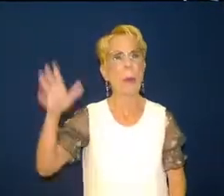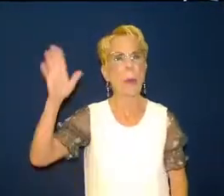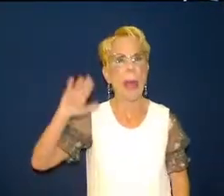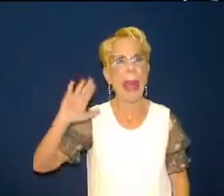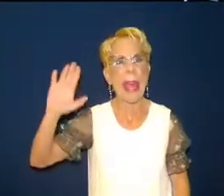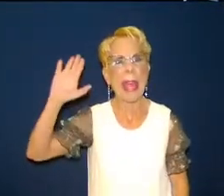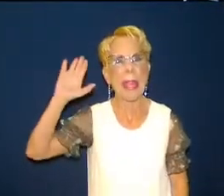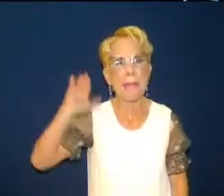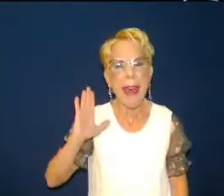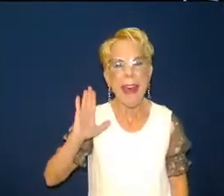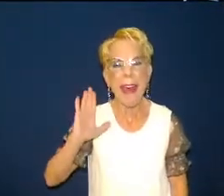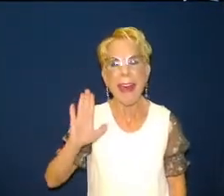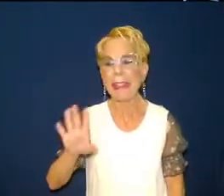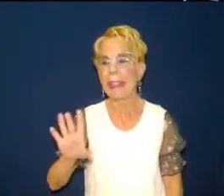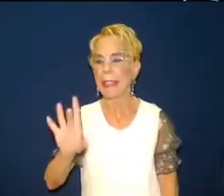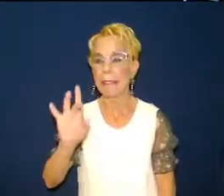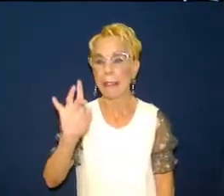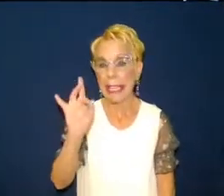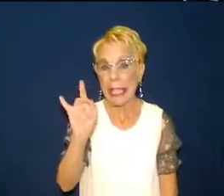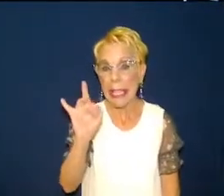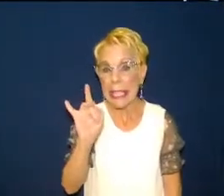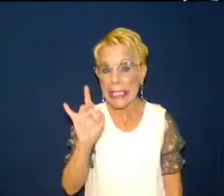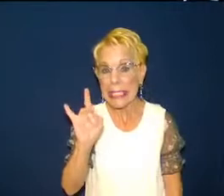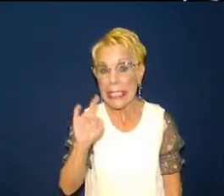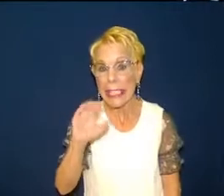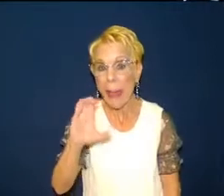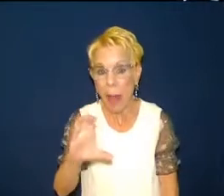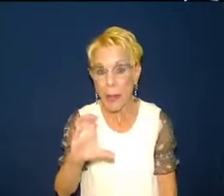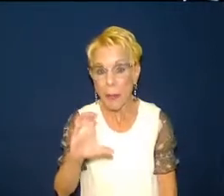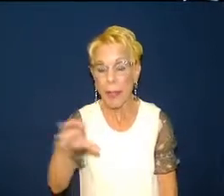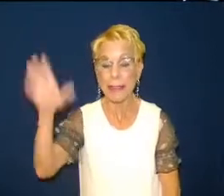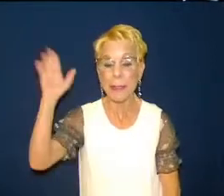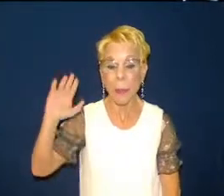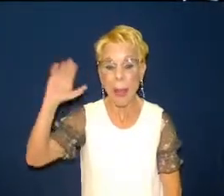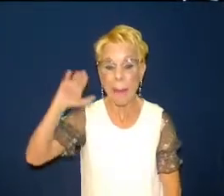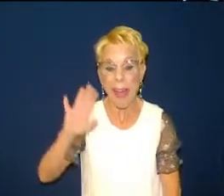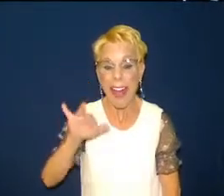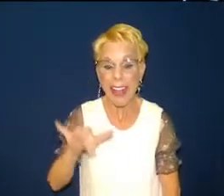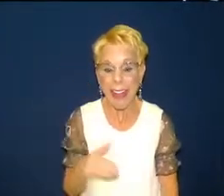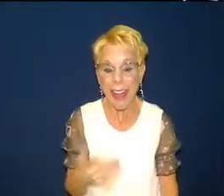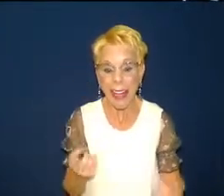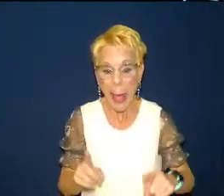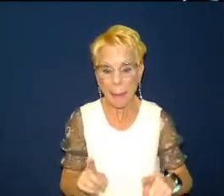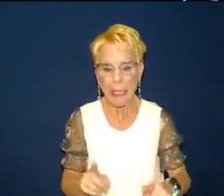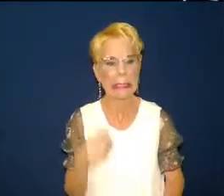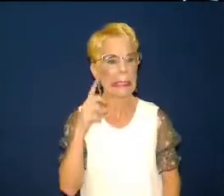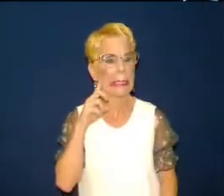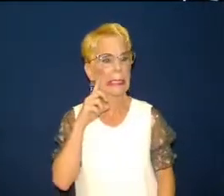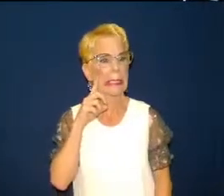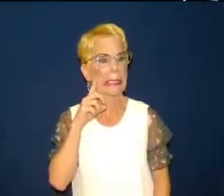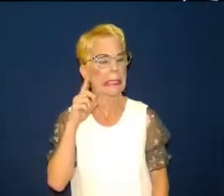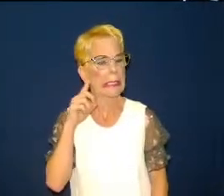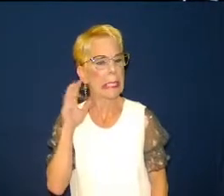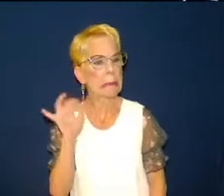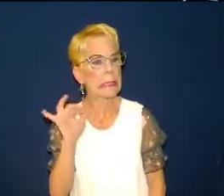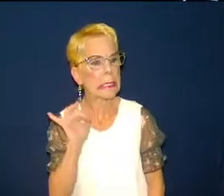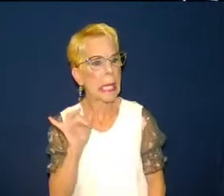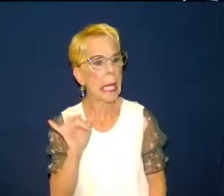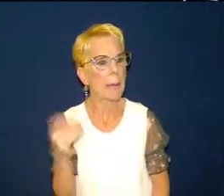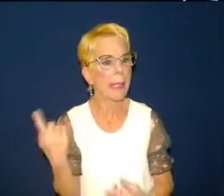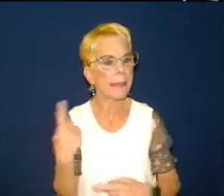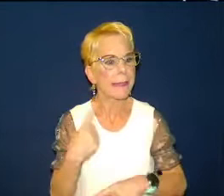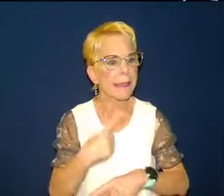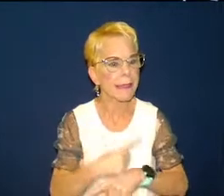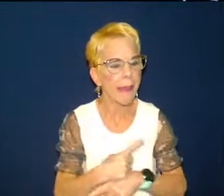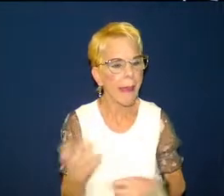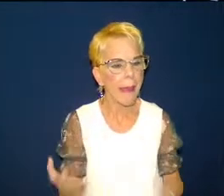sharply church congregations gone downhill just like today and check this out and it says parts of the church had virtually